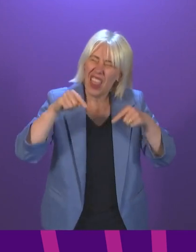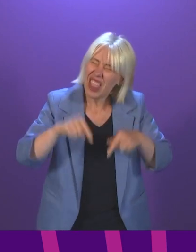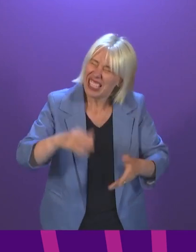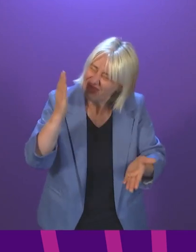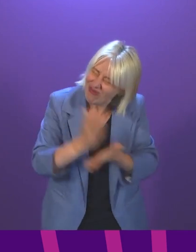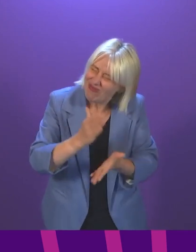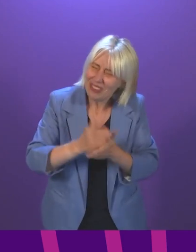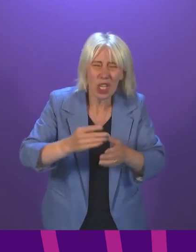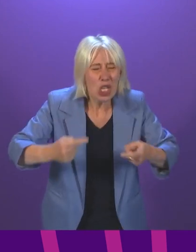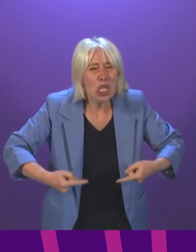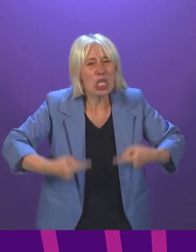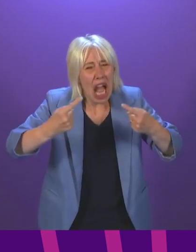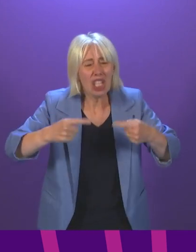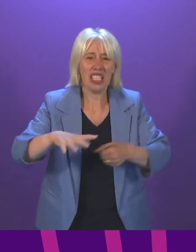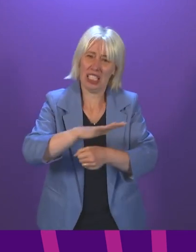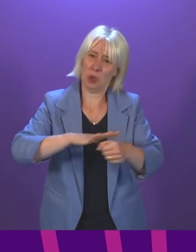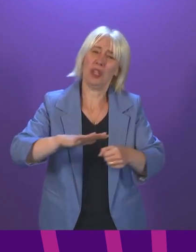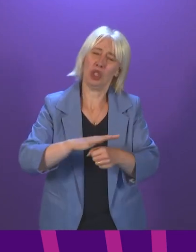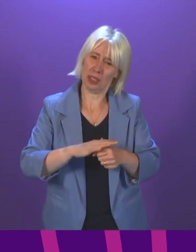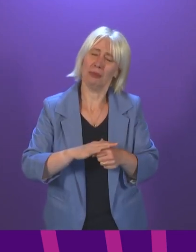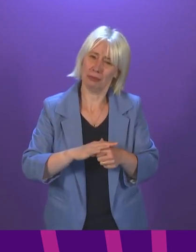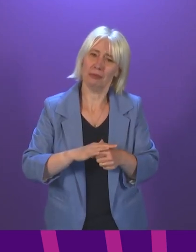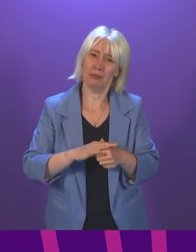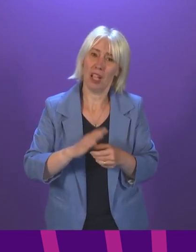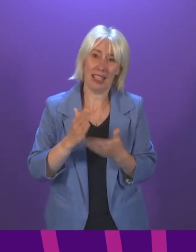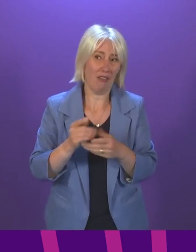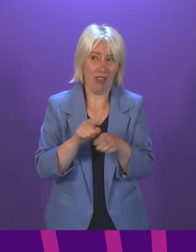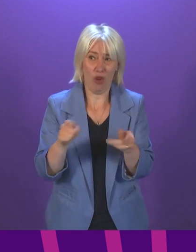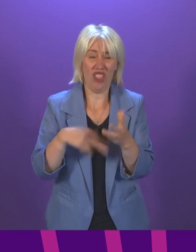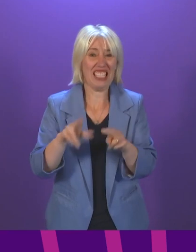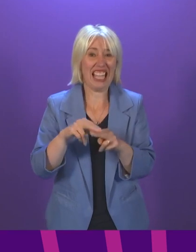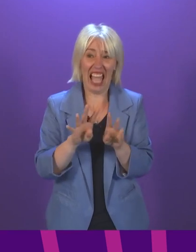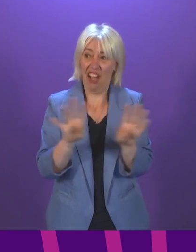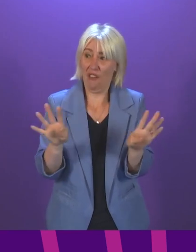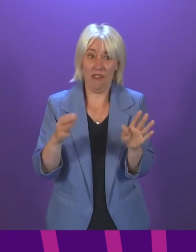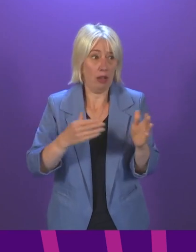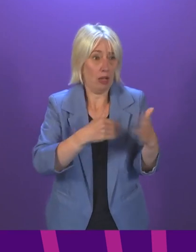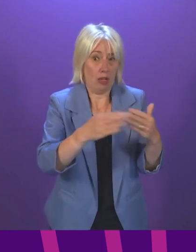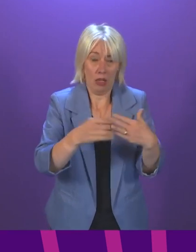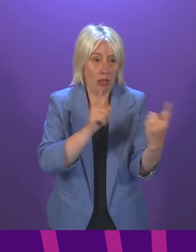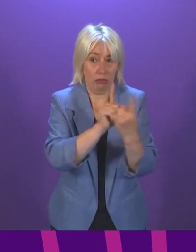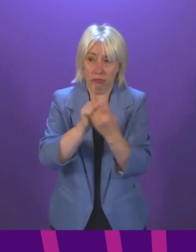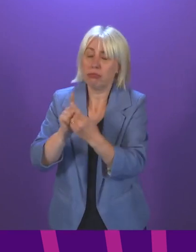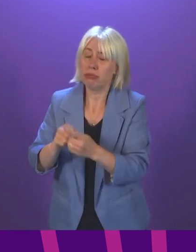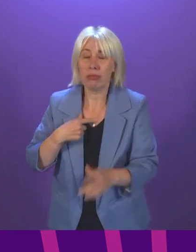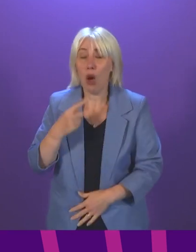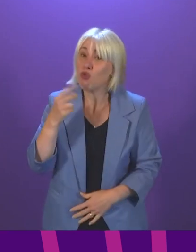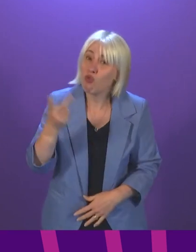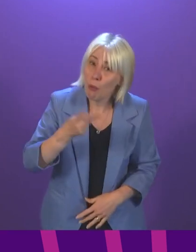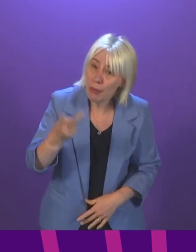challenging situation, more so for those on the frontline. And as I said earlier on, let me repeat my